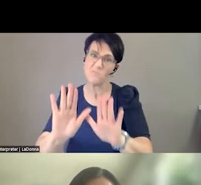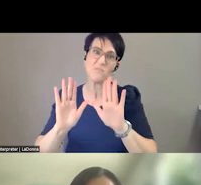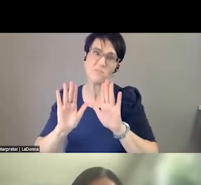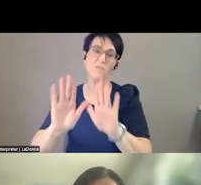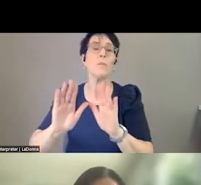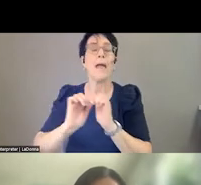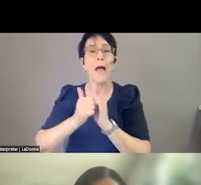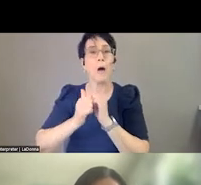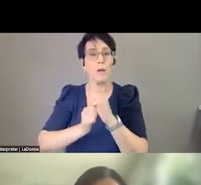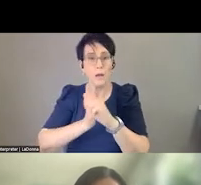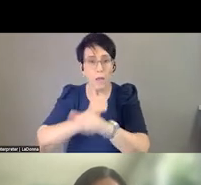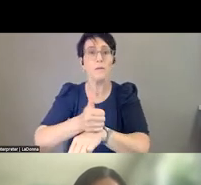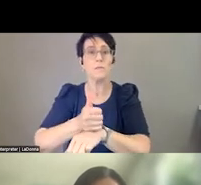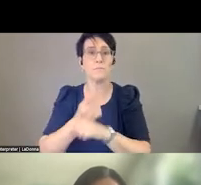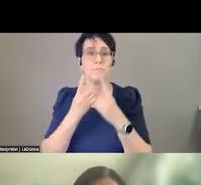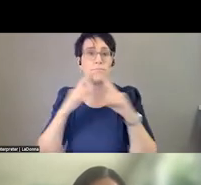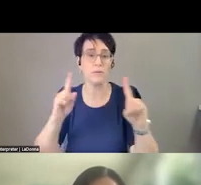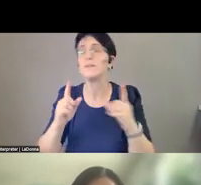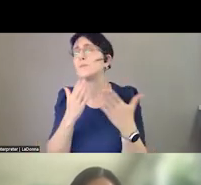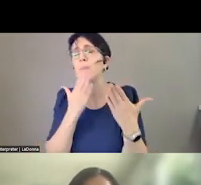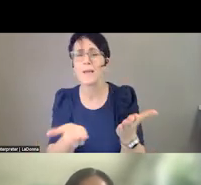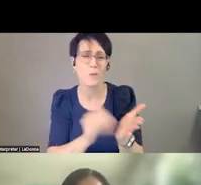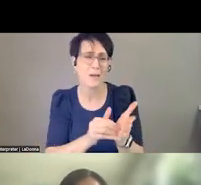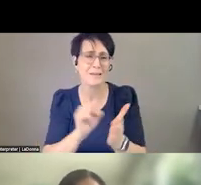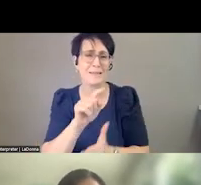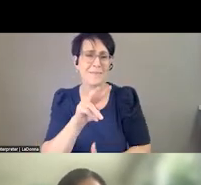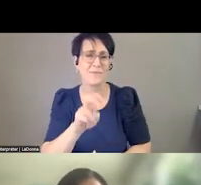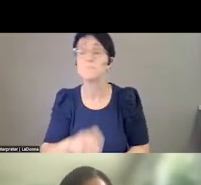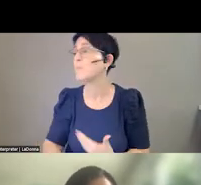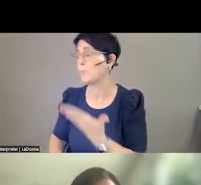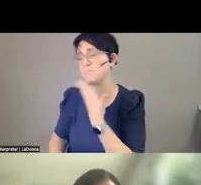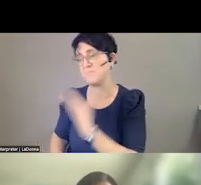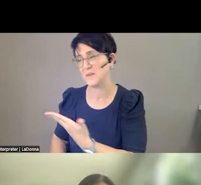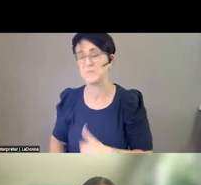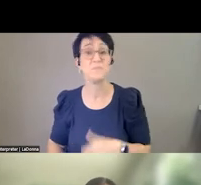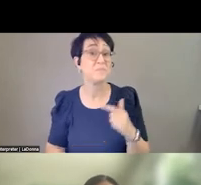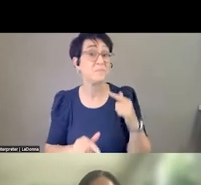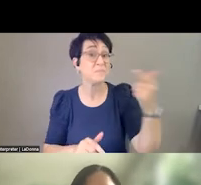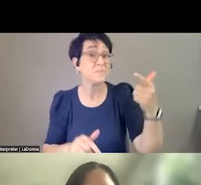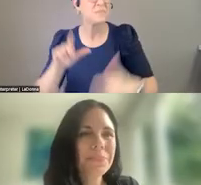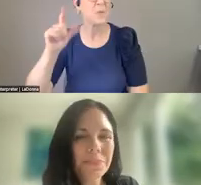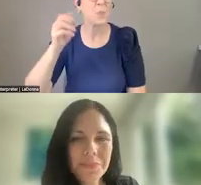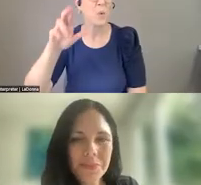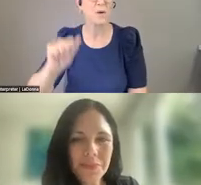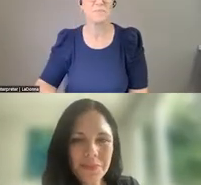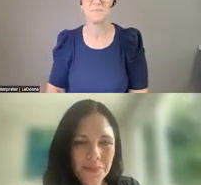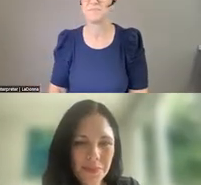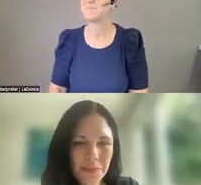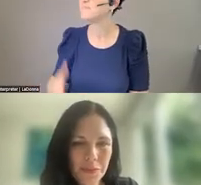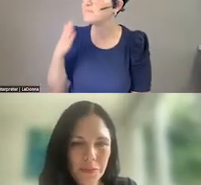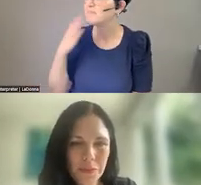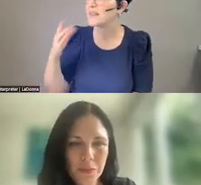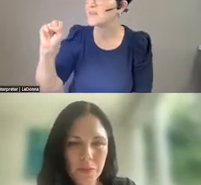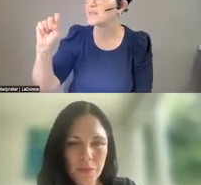took place. So thank you, Steve, for being on the call. Appreciate it. for having me. Thank you. Back to you, Laura. Thank you, Steve. Thank you, Stephanie.